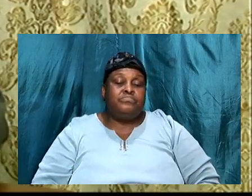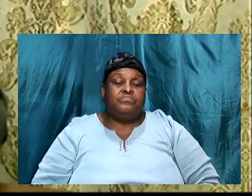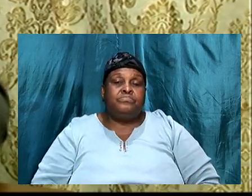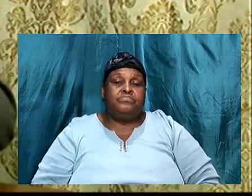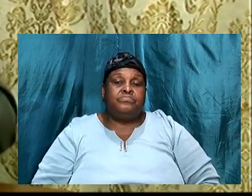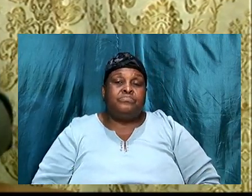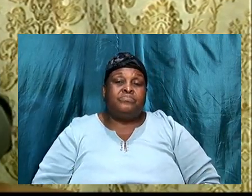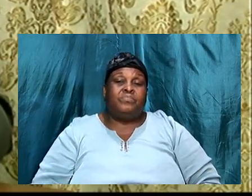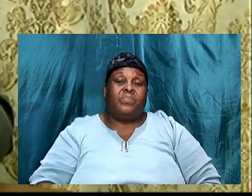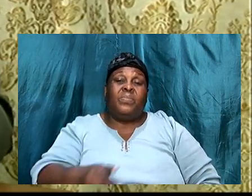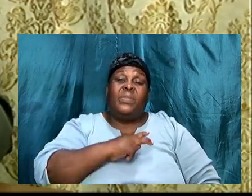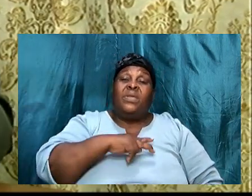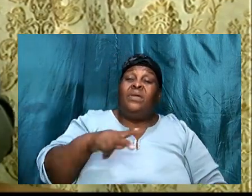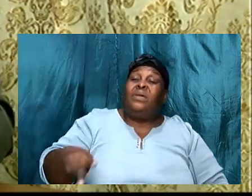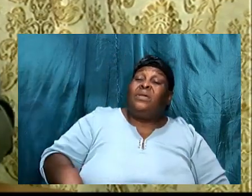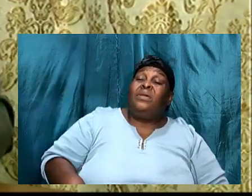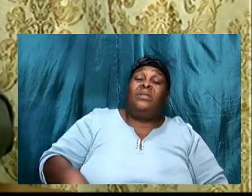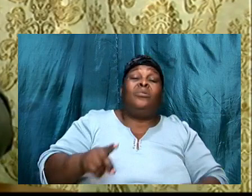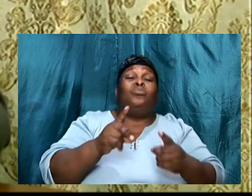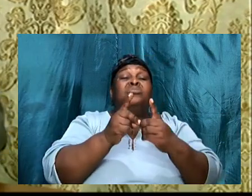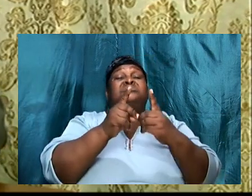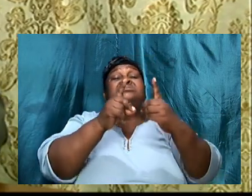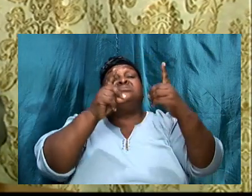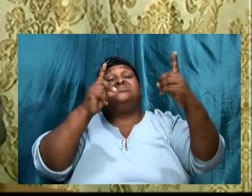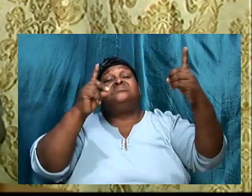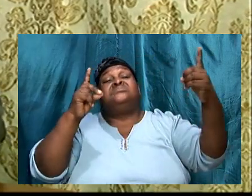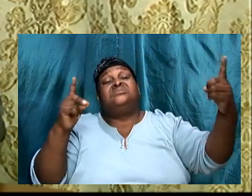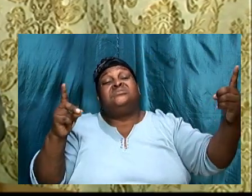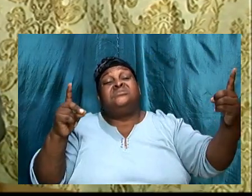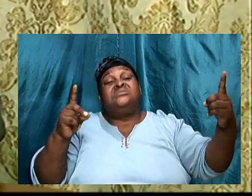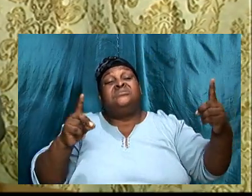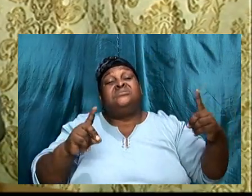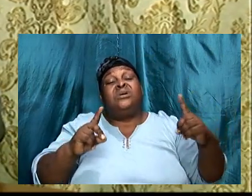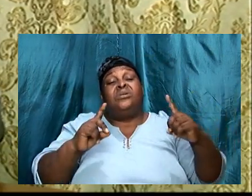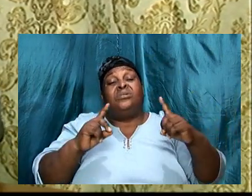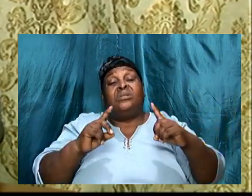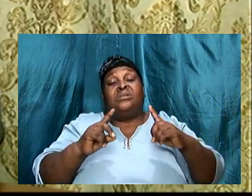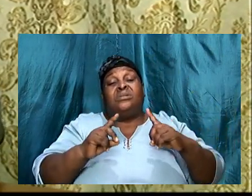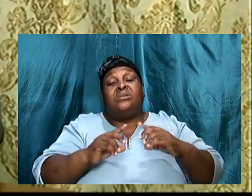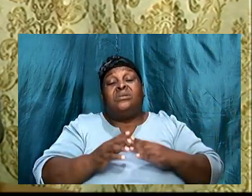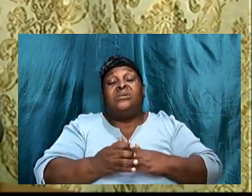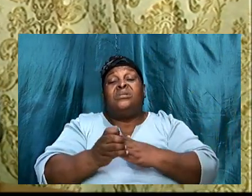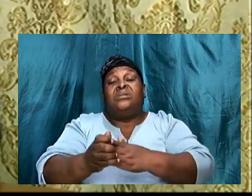the kingdom, was divided, they were led astray, they were removed, from their land,